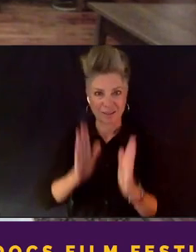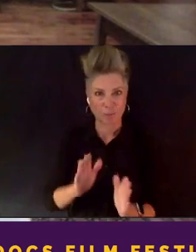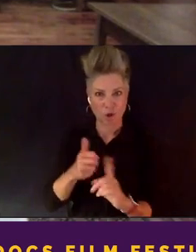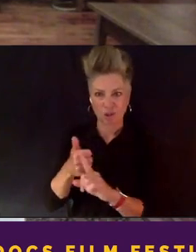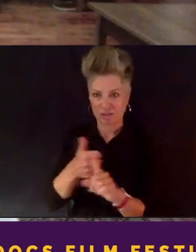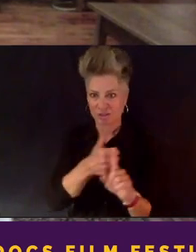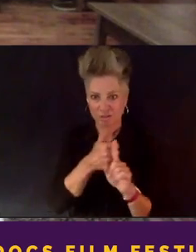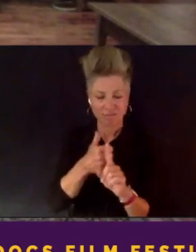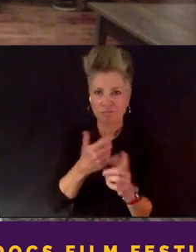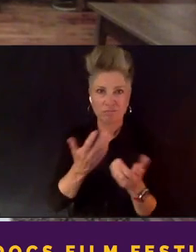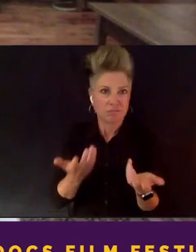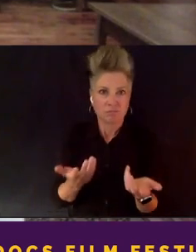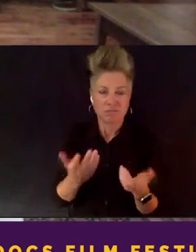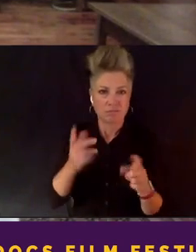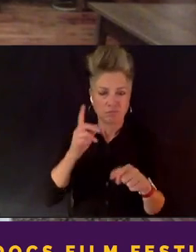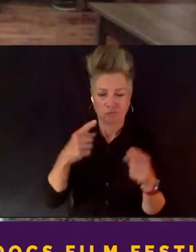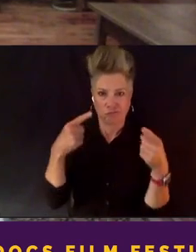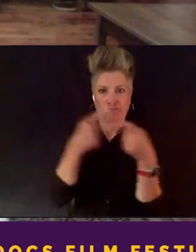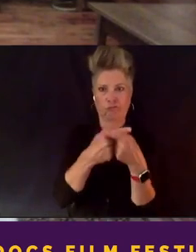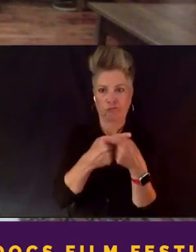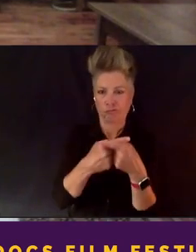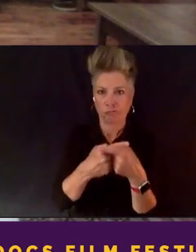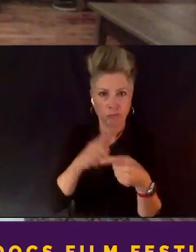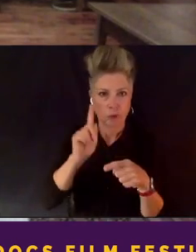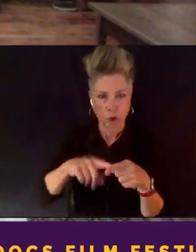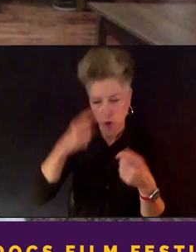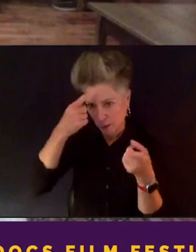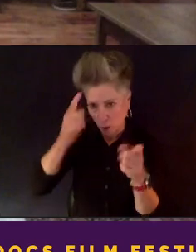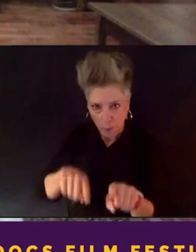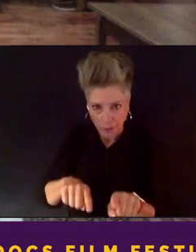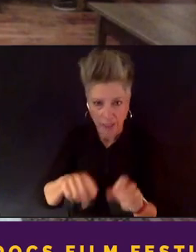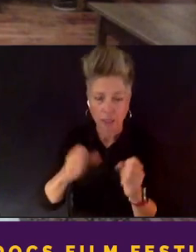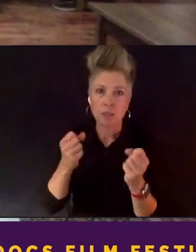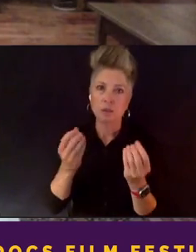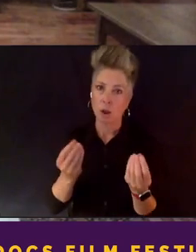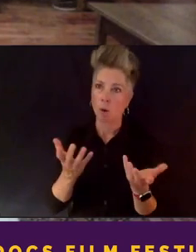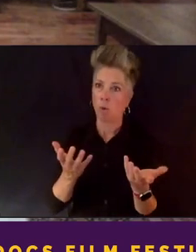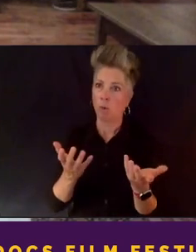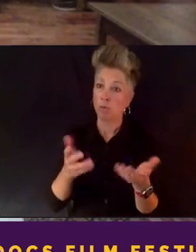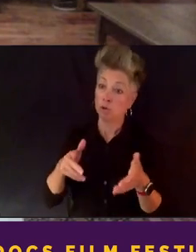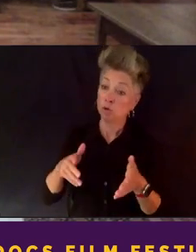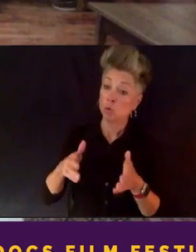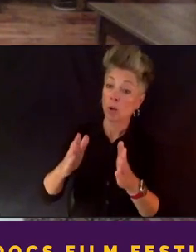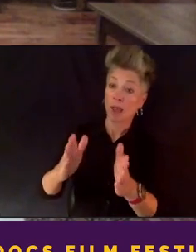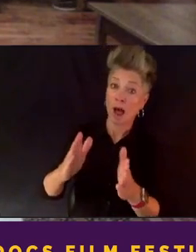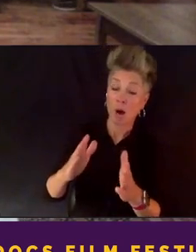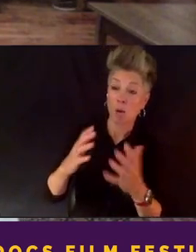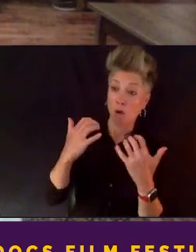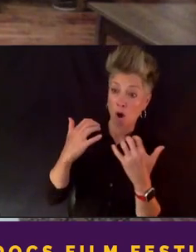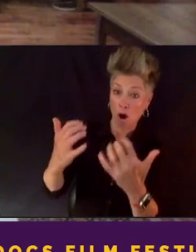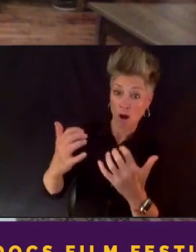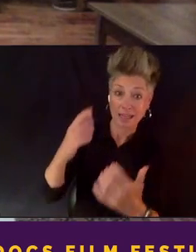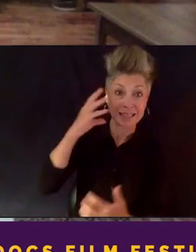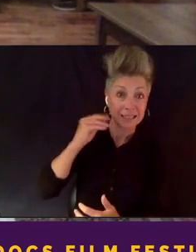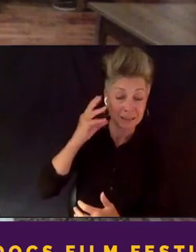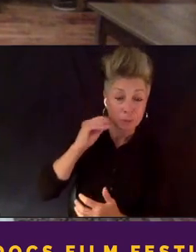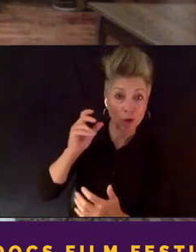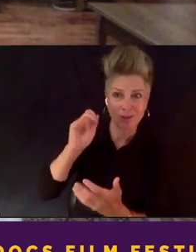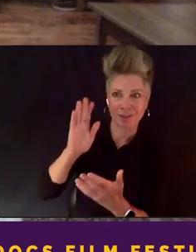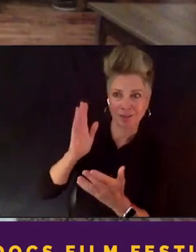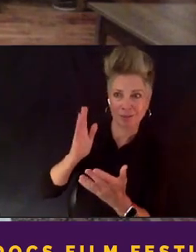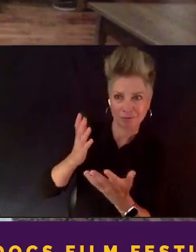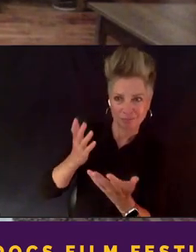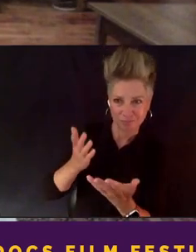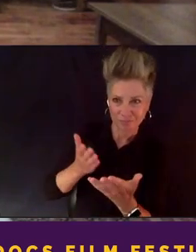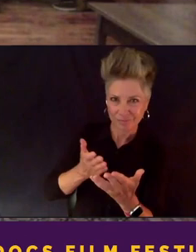and to kind of allow the audience the experience of going through and I think it happened this